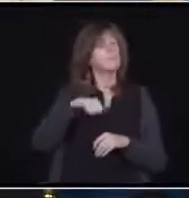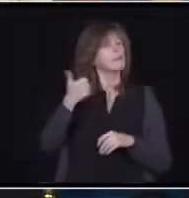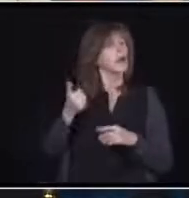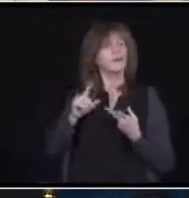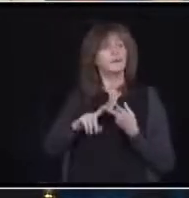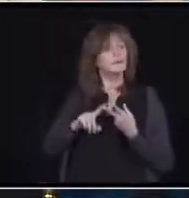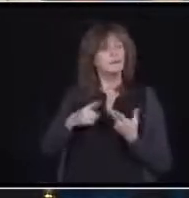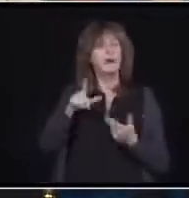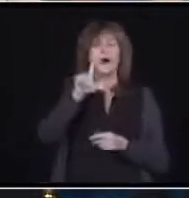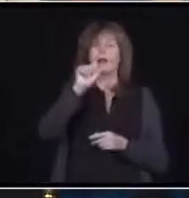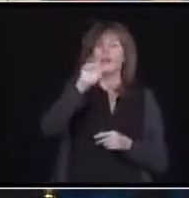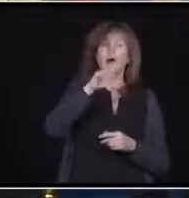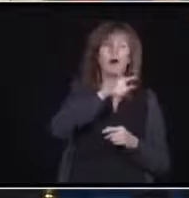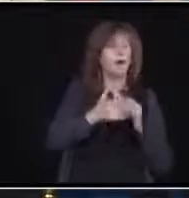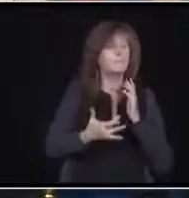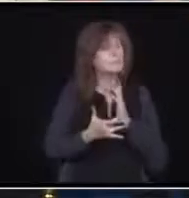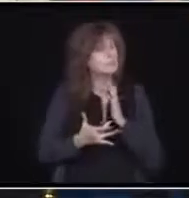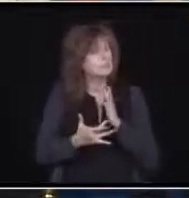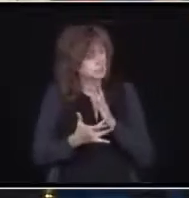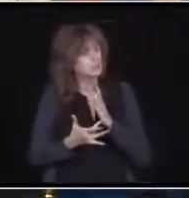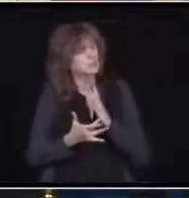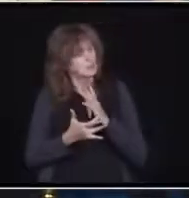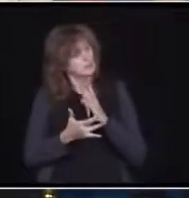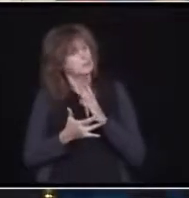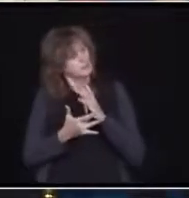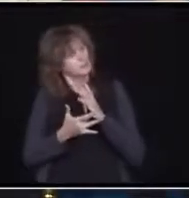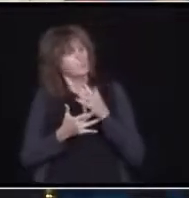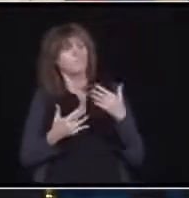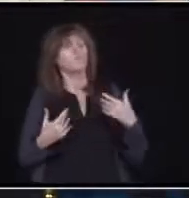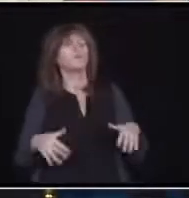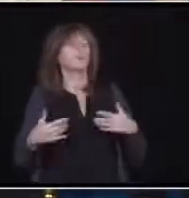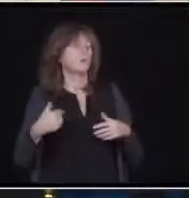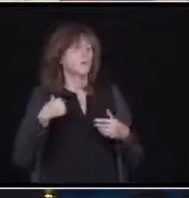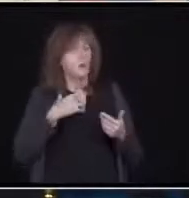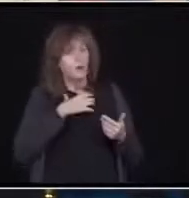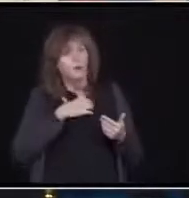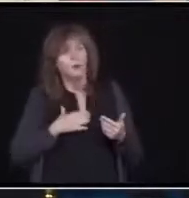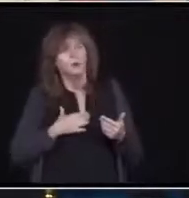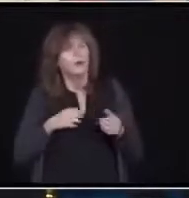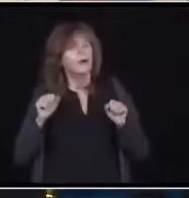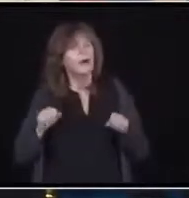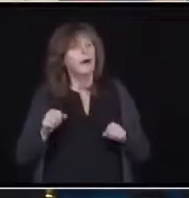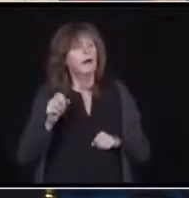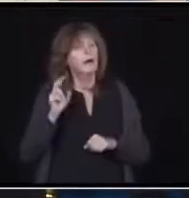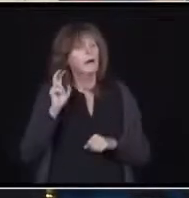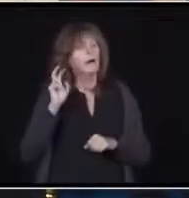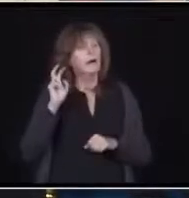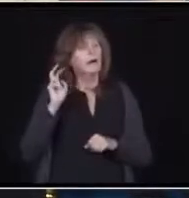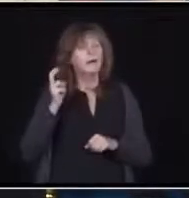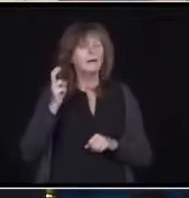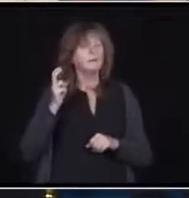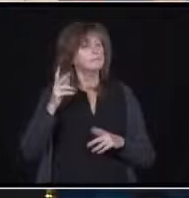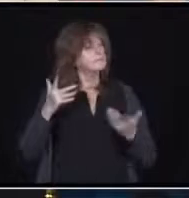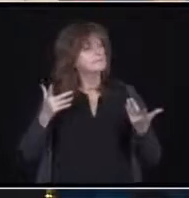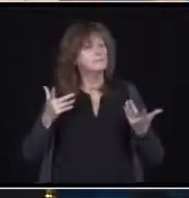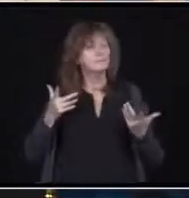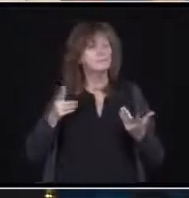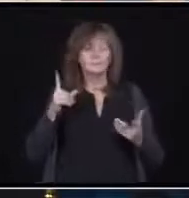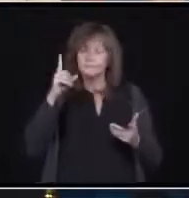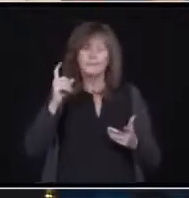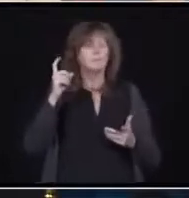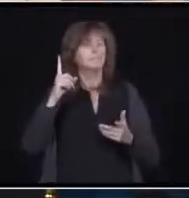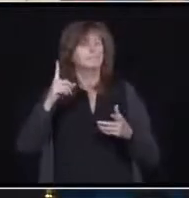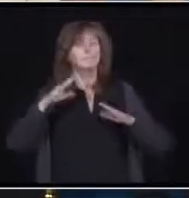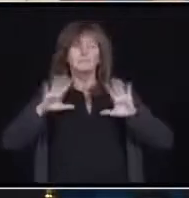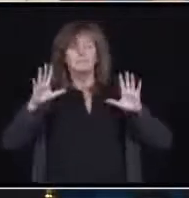I wish I could turn on a switch and all of a sudden lab technicians come rolling in. But I've got to give a shout out to the universities that have